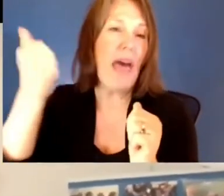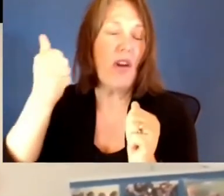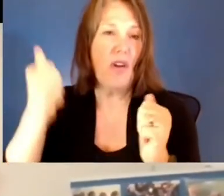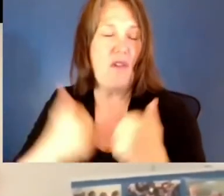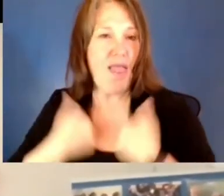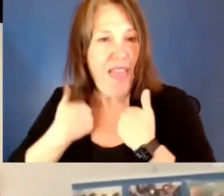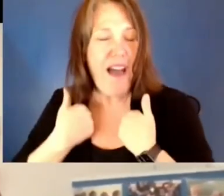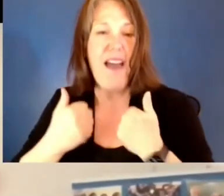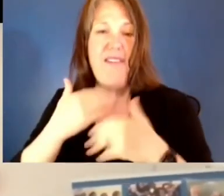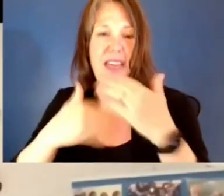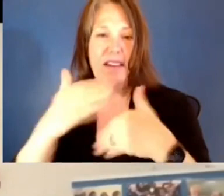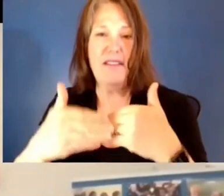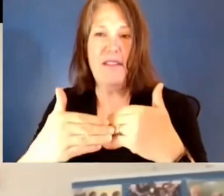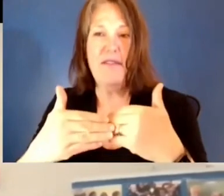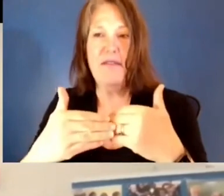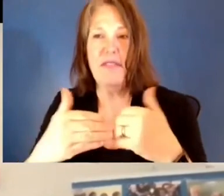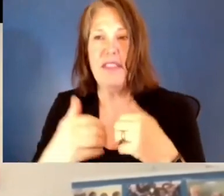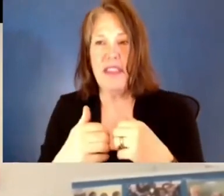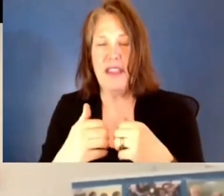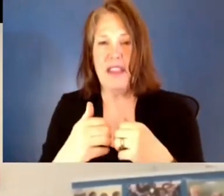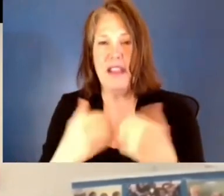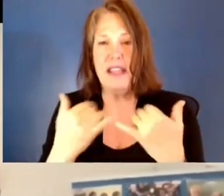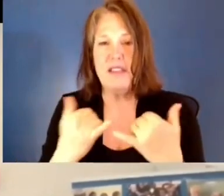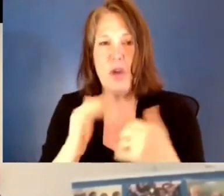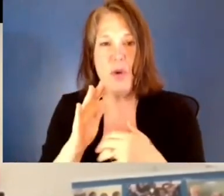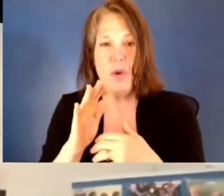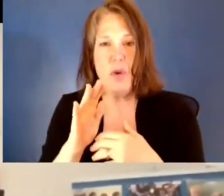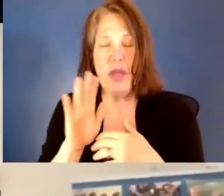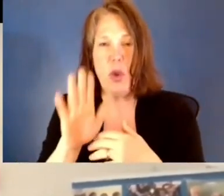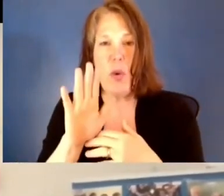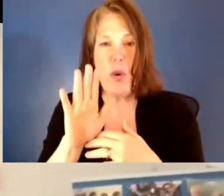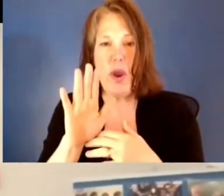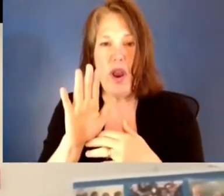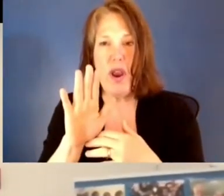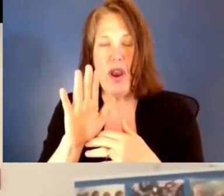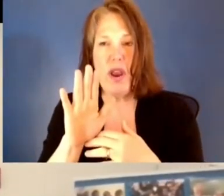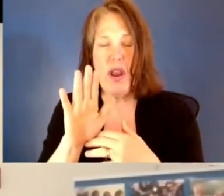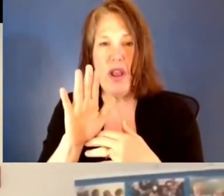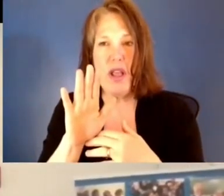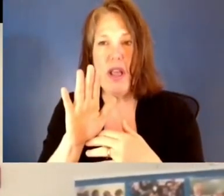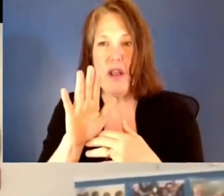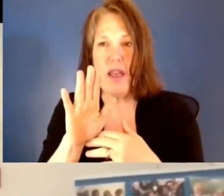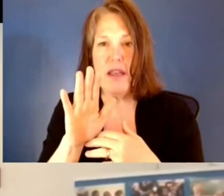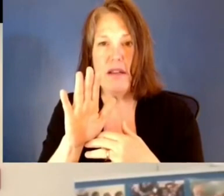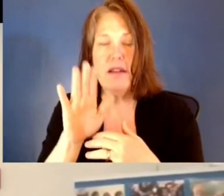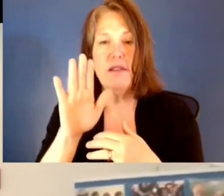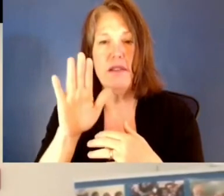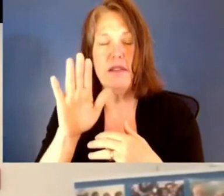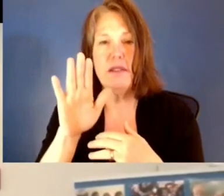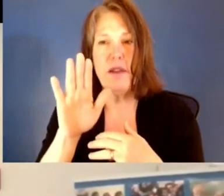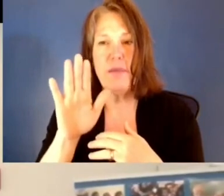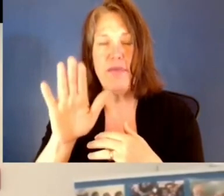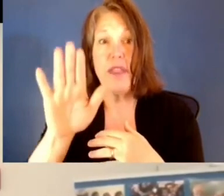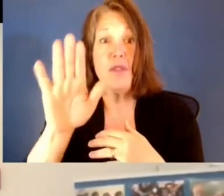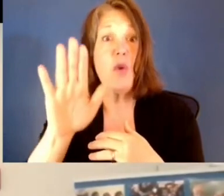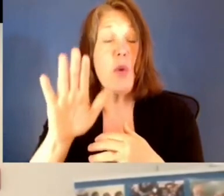call for having us all recommit to multilateralism is a very important part of